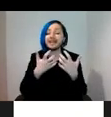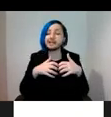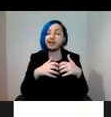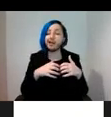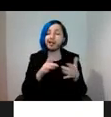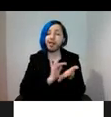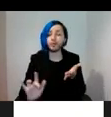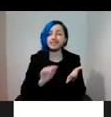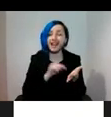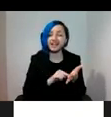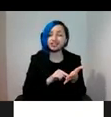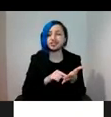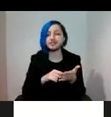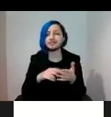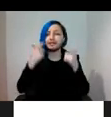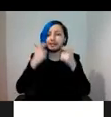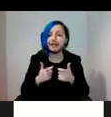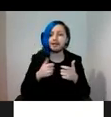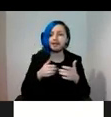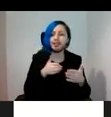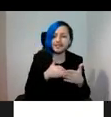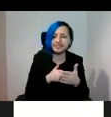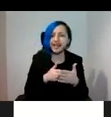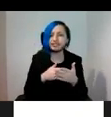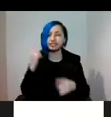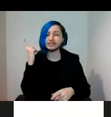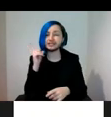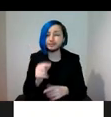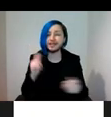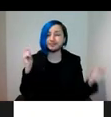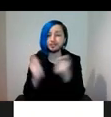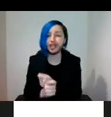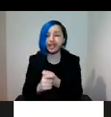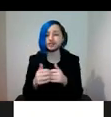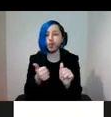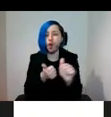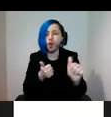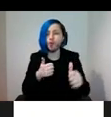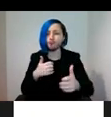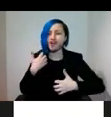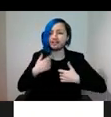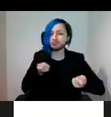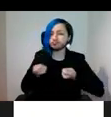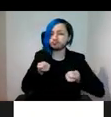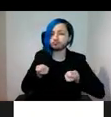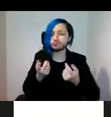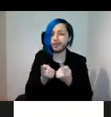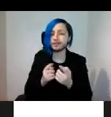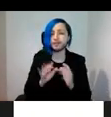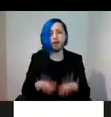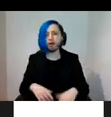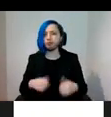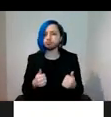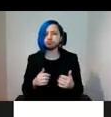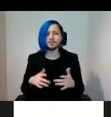limitations and restrictions, the speed of change and being confronted with corporate interest and control, often we feel anything